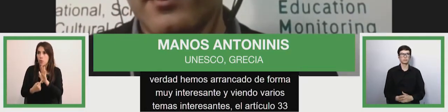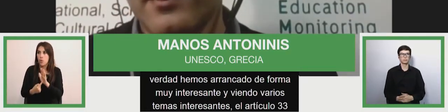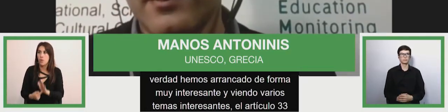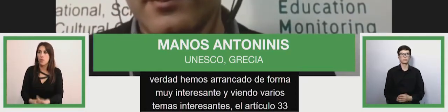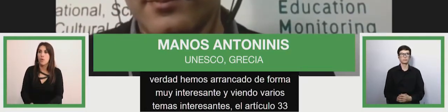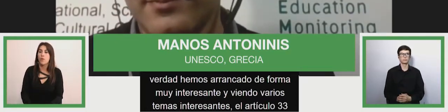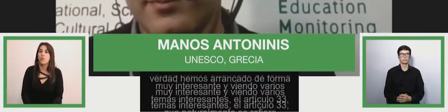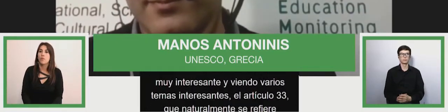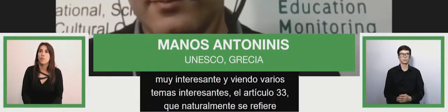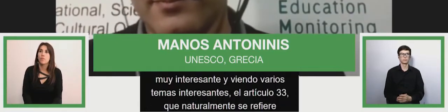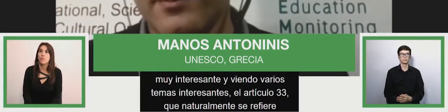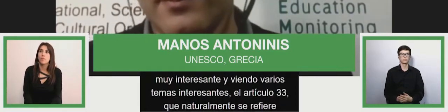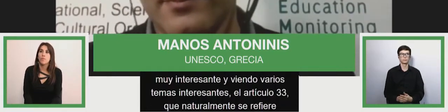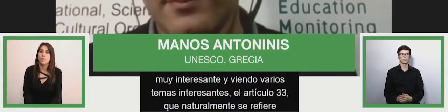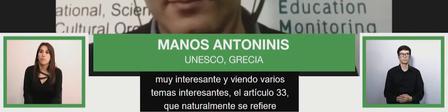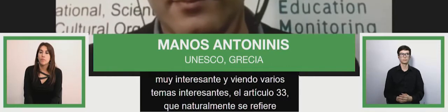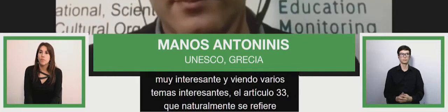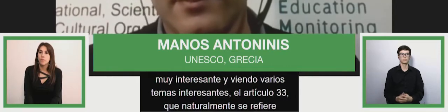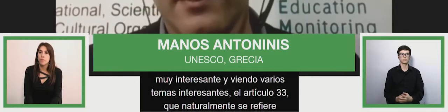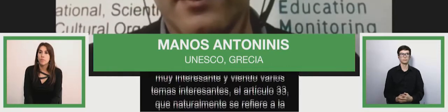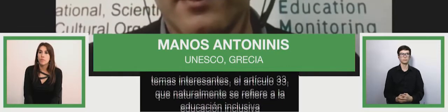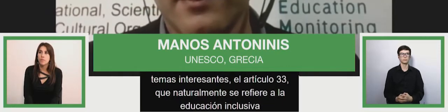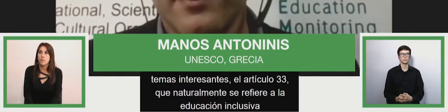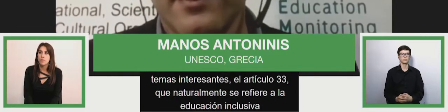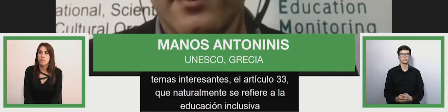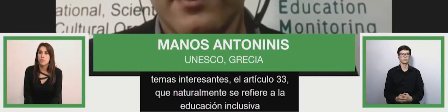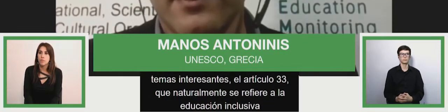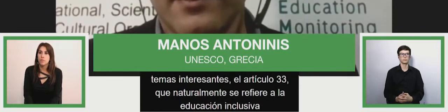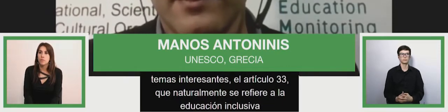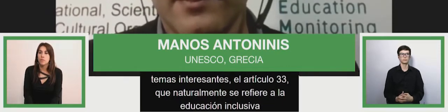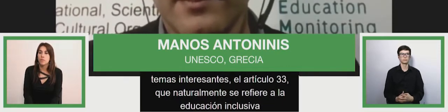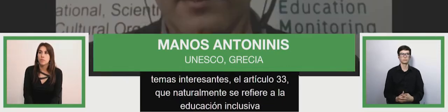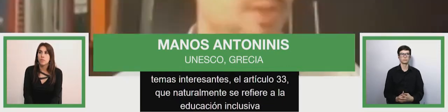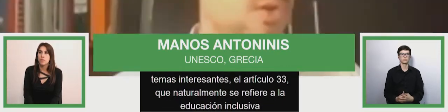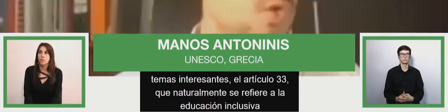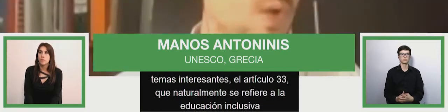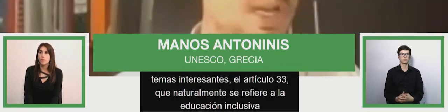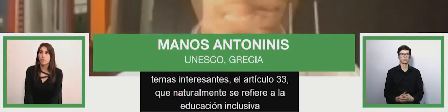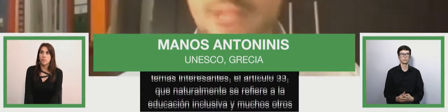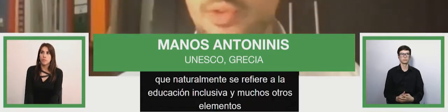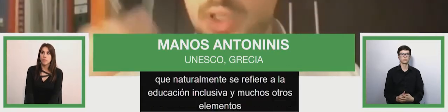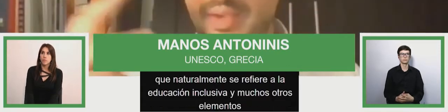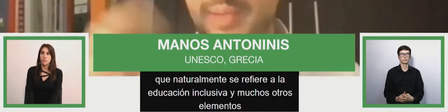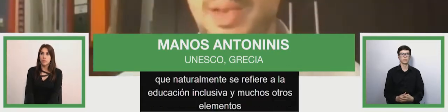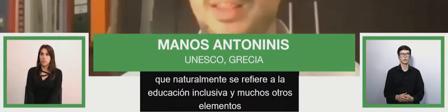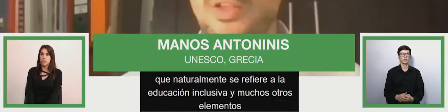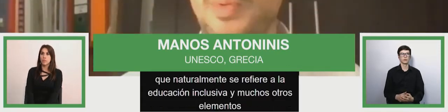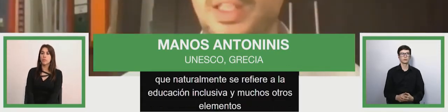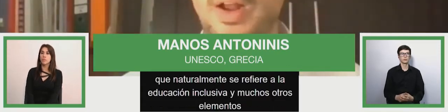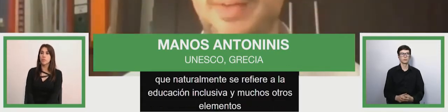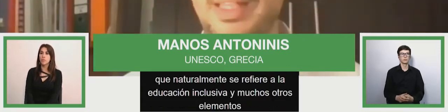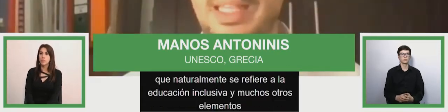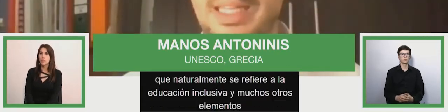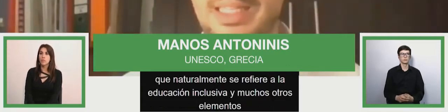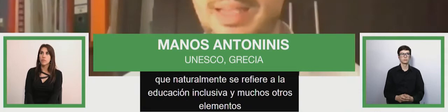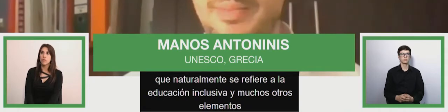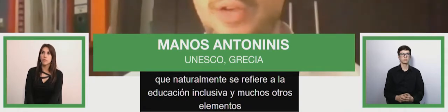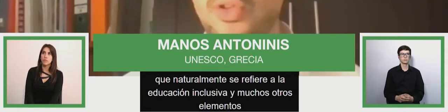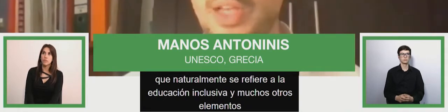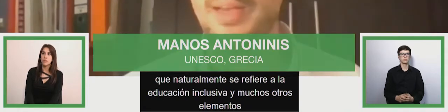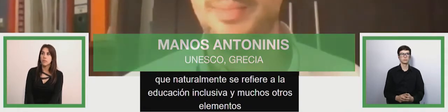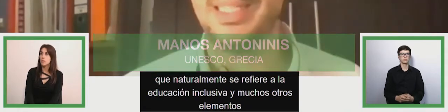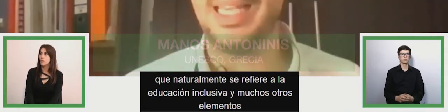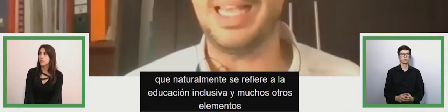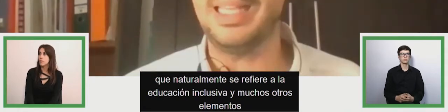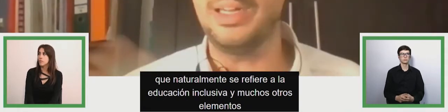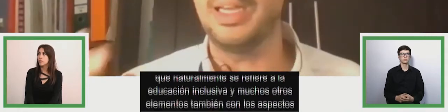related to the quality aspects that I found particularly interesting. Thank you Manos, as well as the pure recopilation